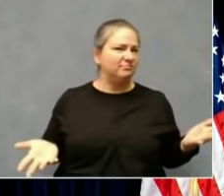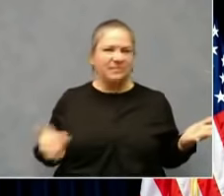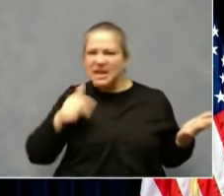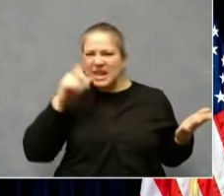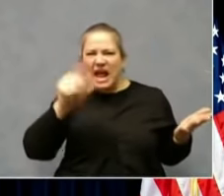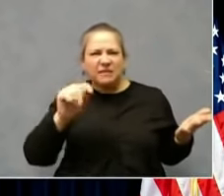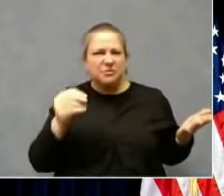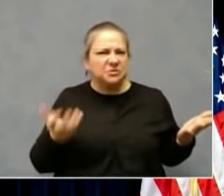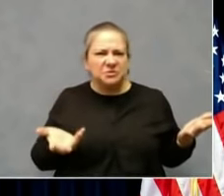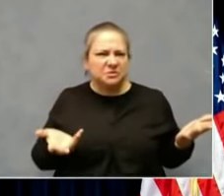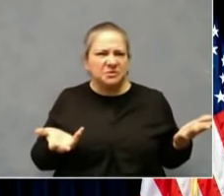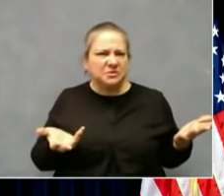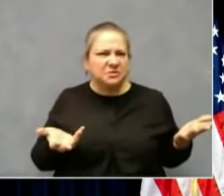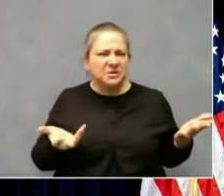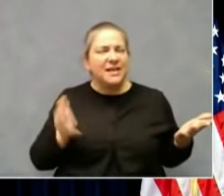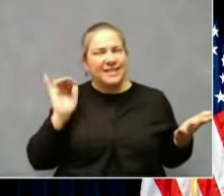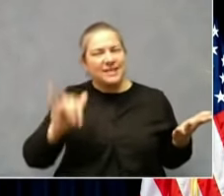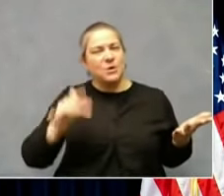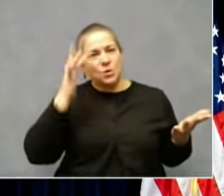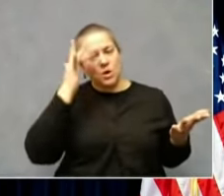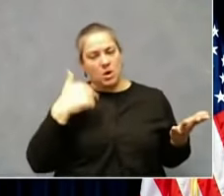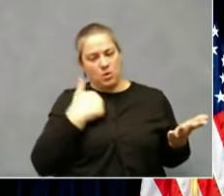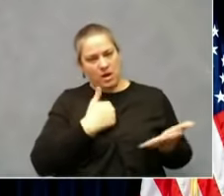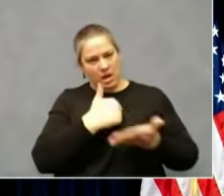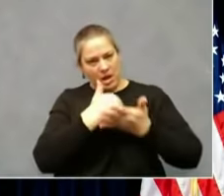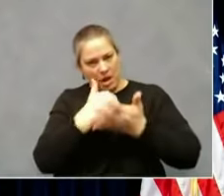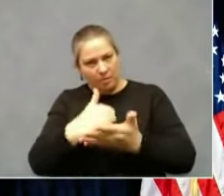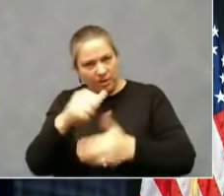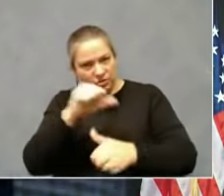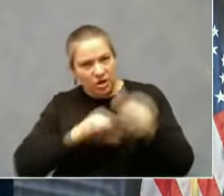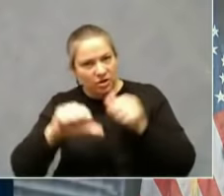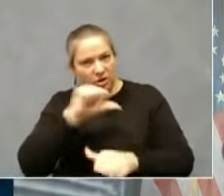to help each other to make it through this. Steve?